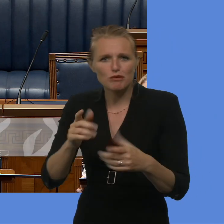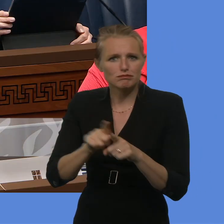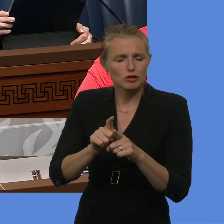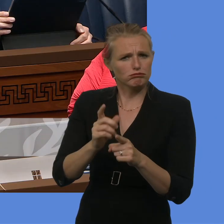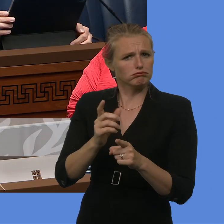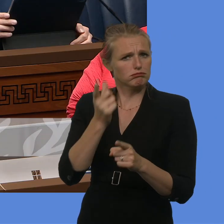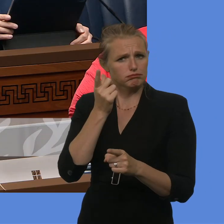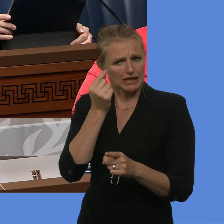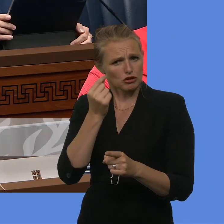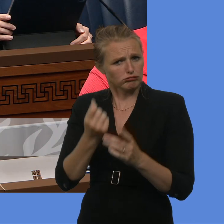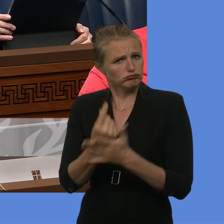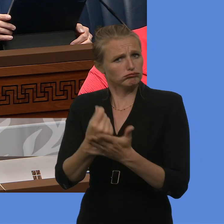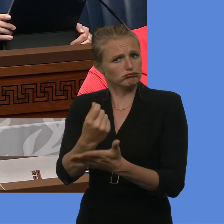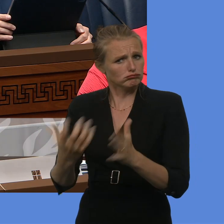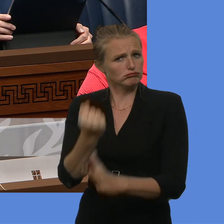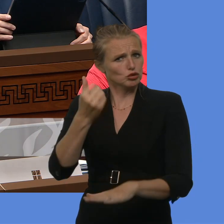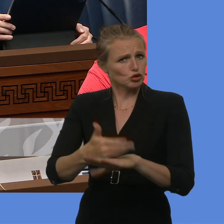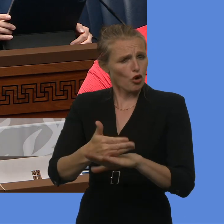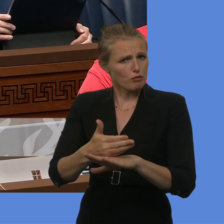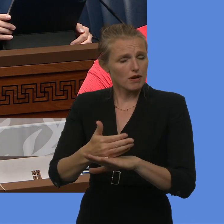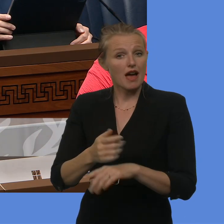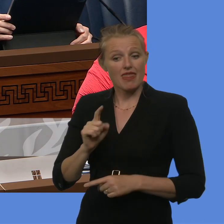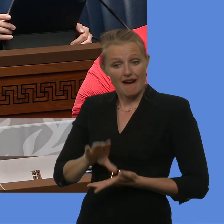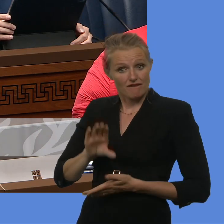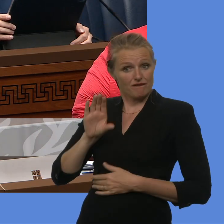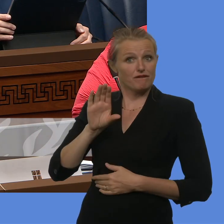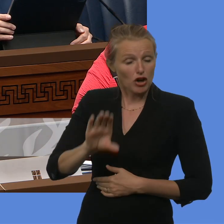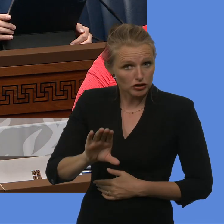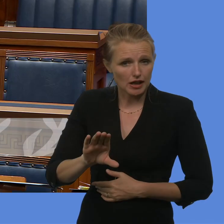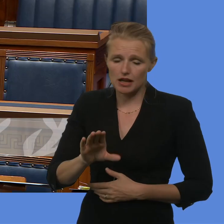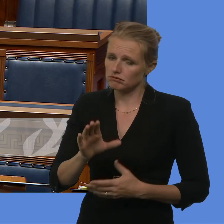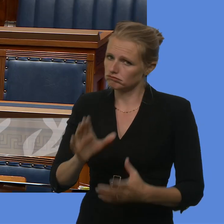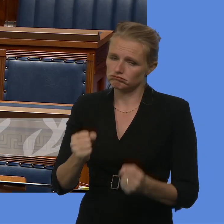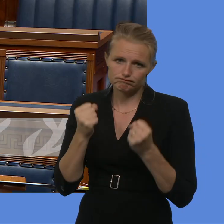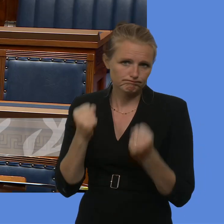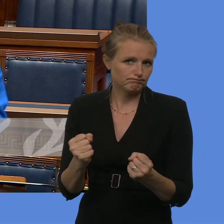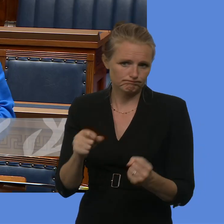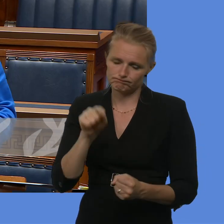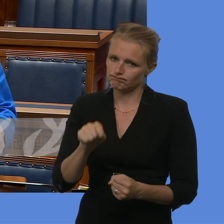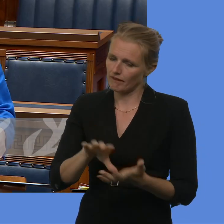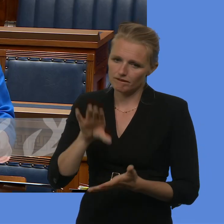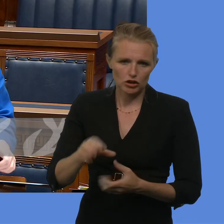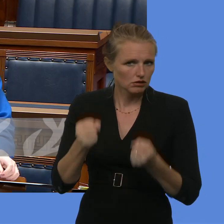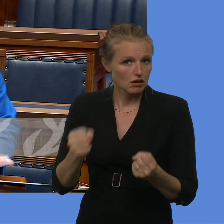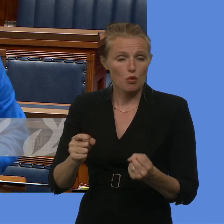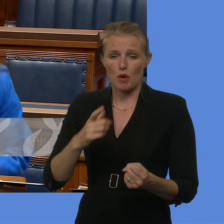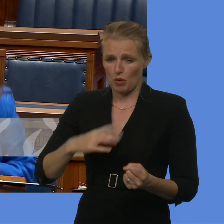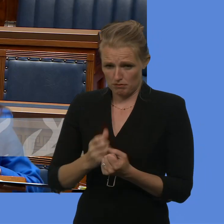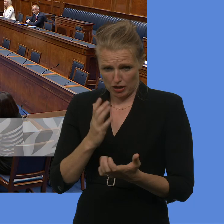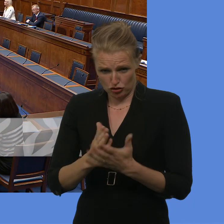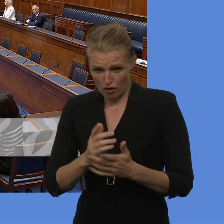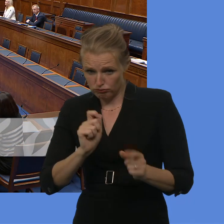to the Good Relations Fund delivery, with a clear focus on prioritising and maximising the number of projects delivered.